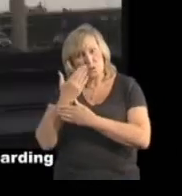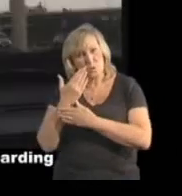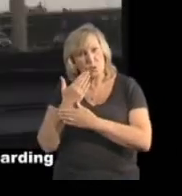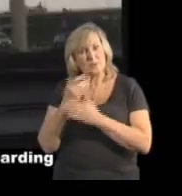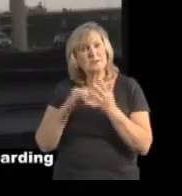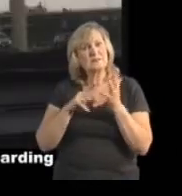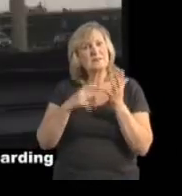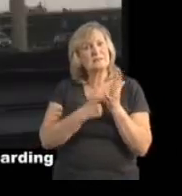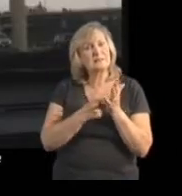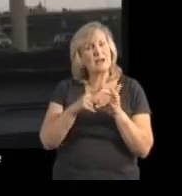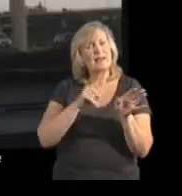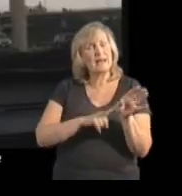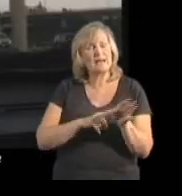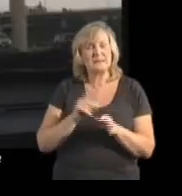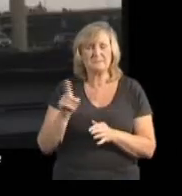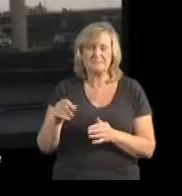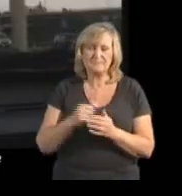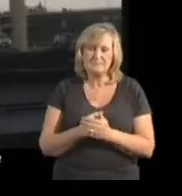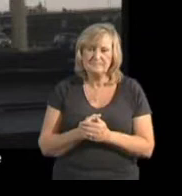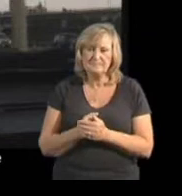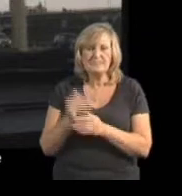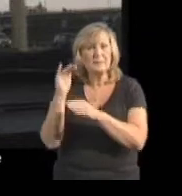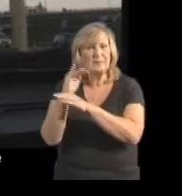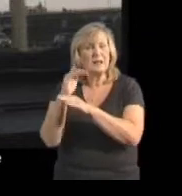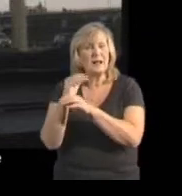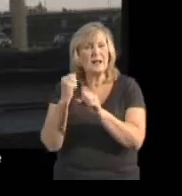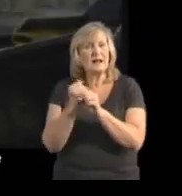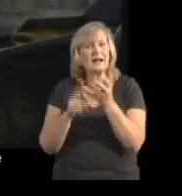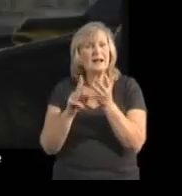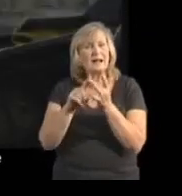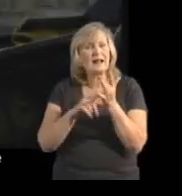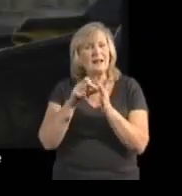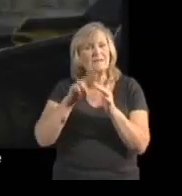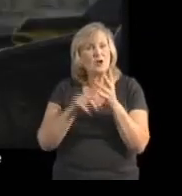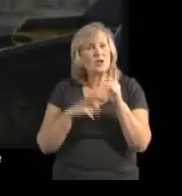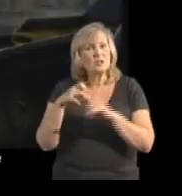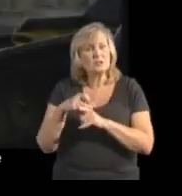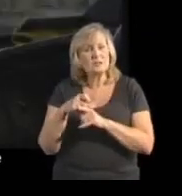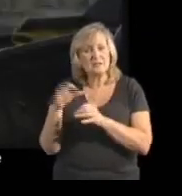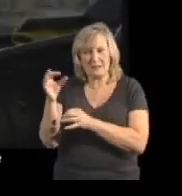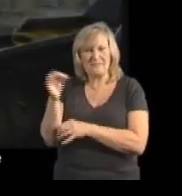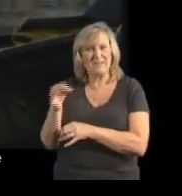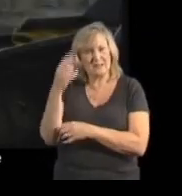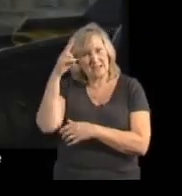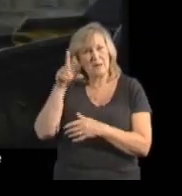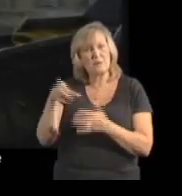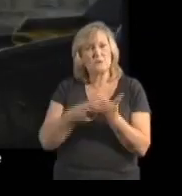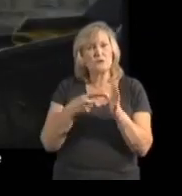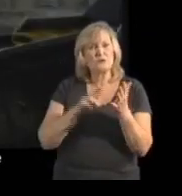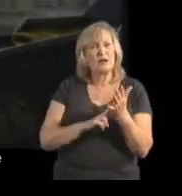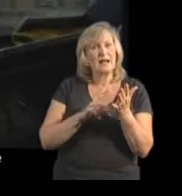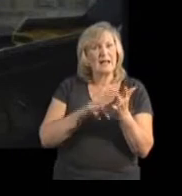called Nunhurst, just outside Guildford in a village called Cranley.